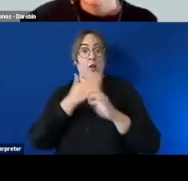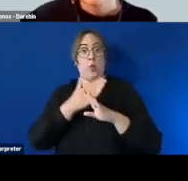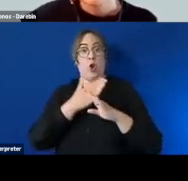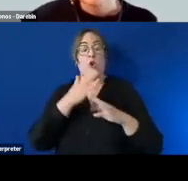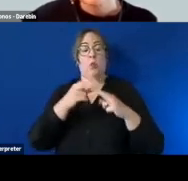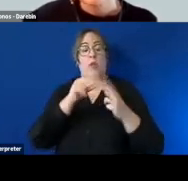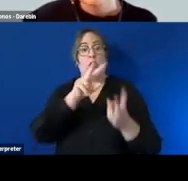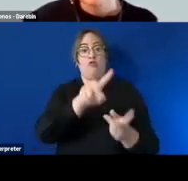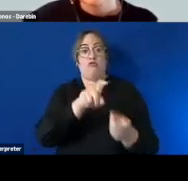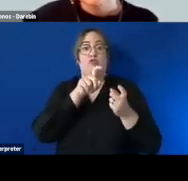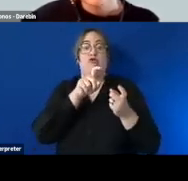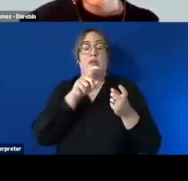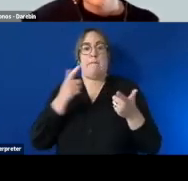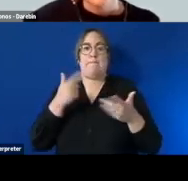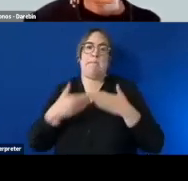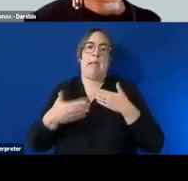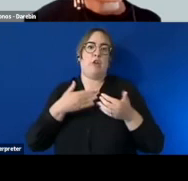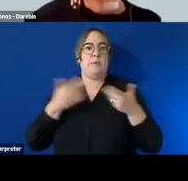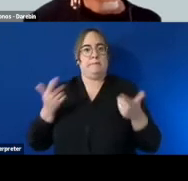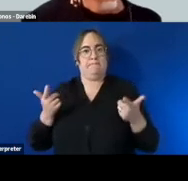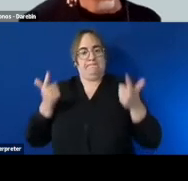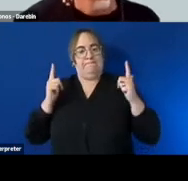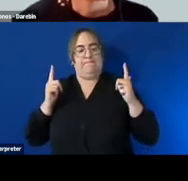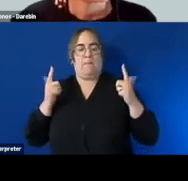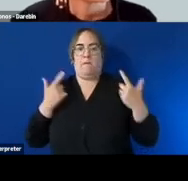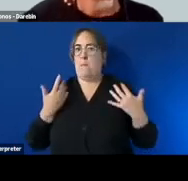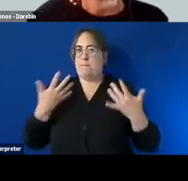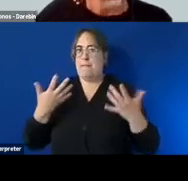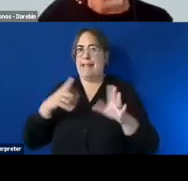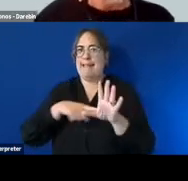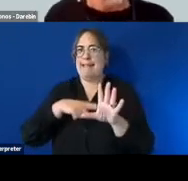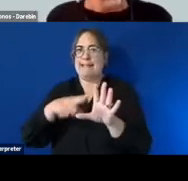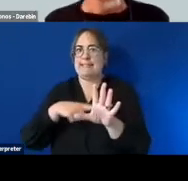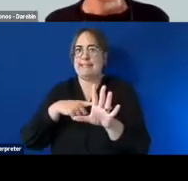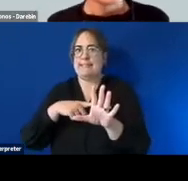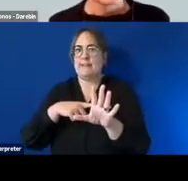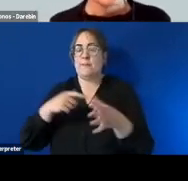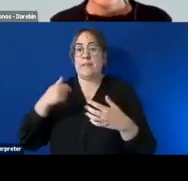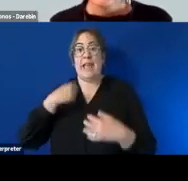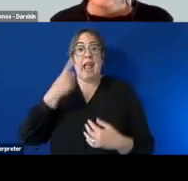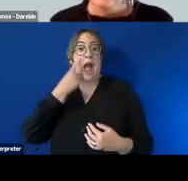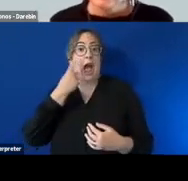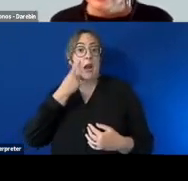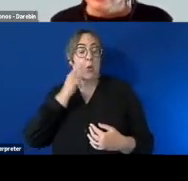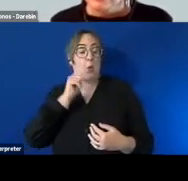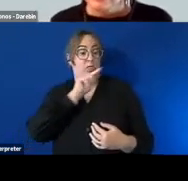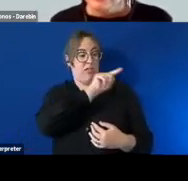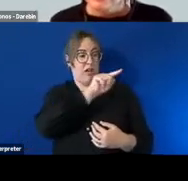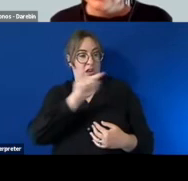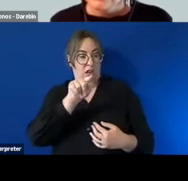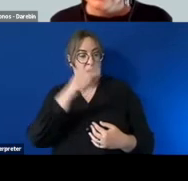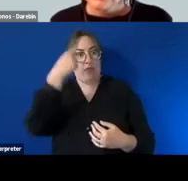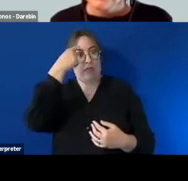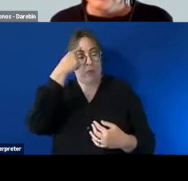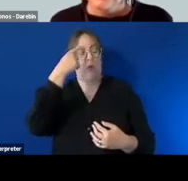in in for uh in a corporate organization for a number of years he um he combed through that employer toolkit and he said